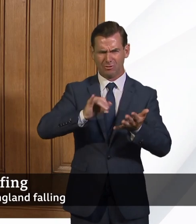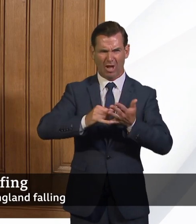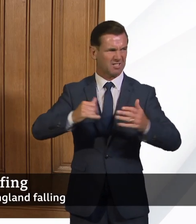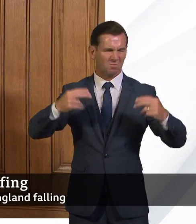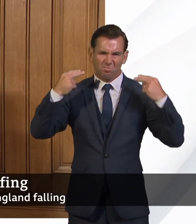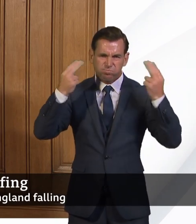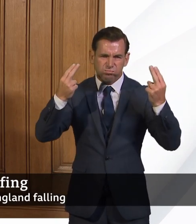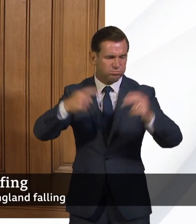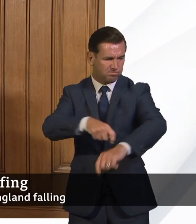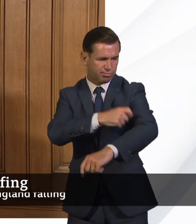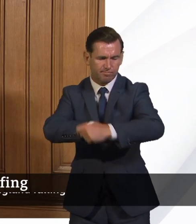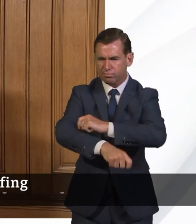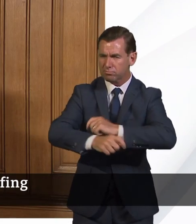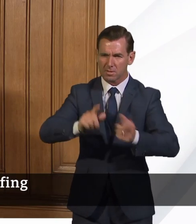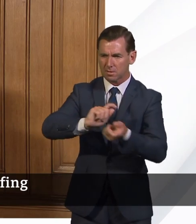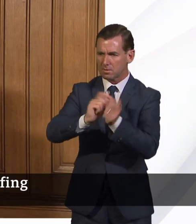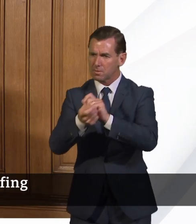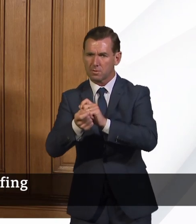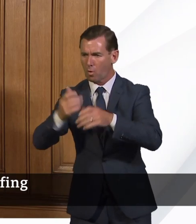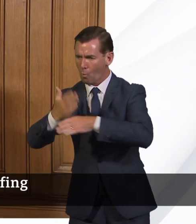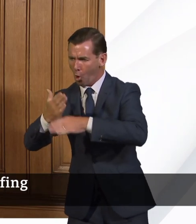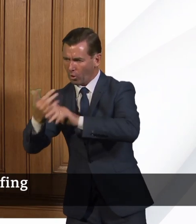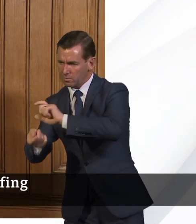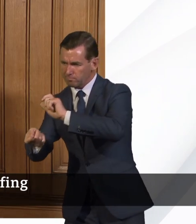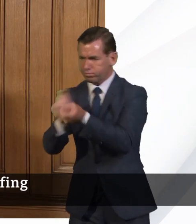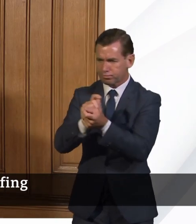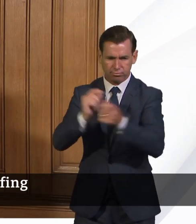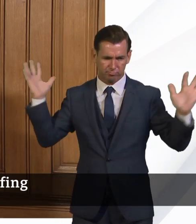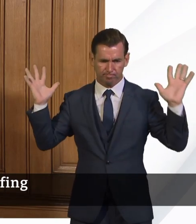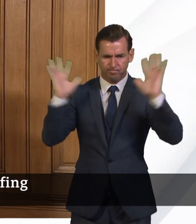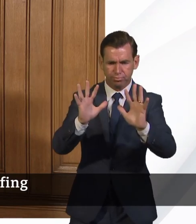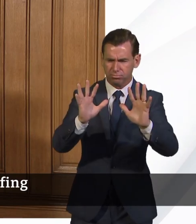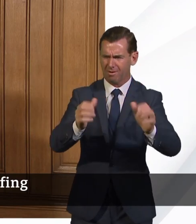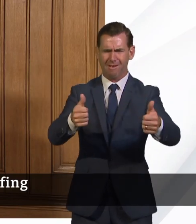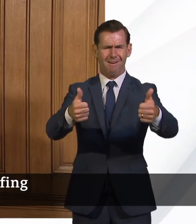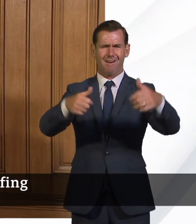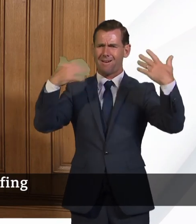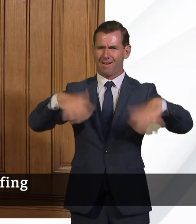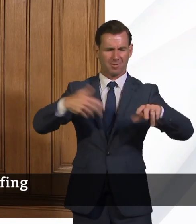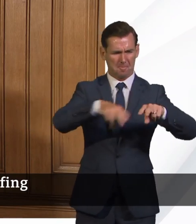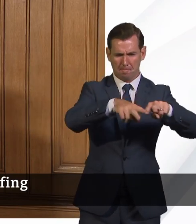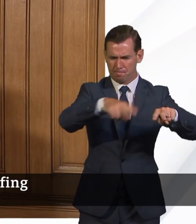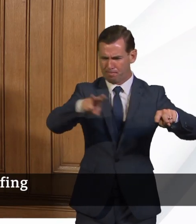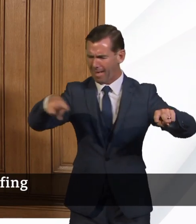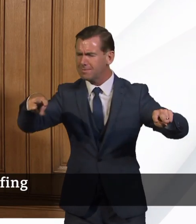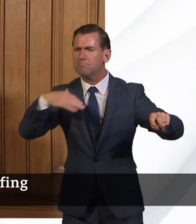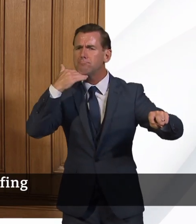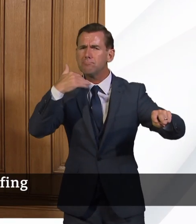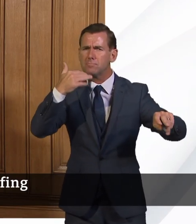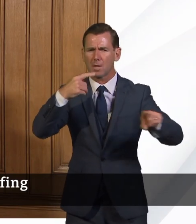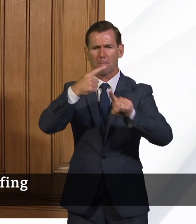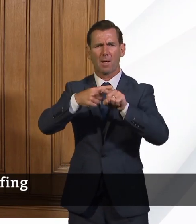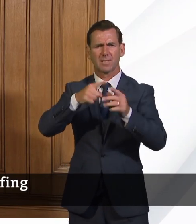rapidly changing the way it worked, in order to ensure that we had the capacity both in our general beds, but also in our